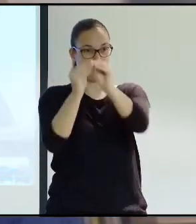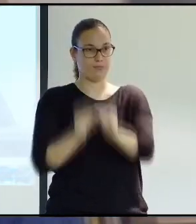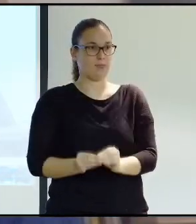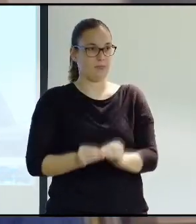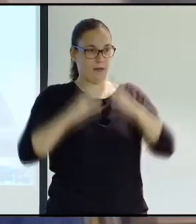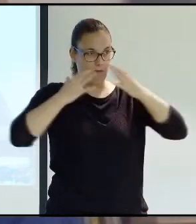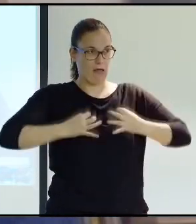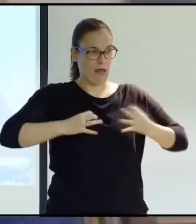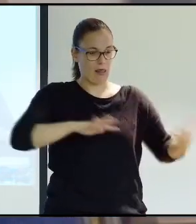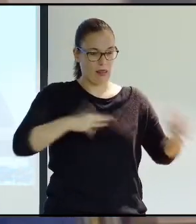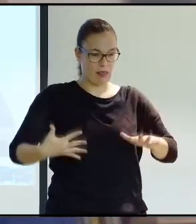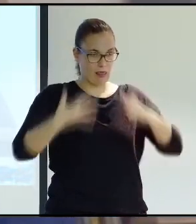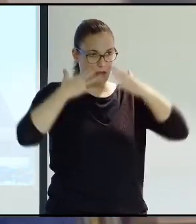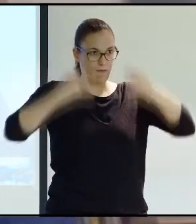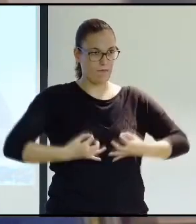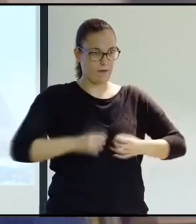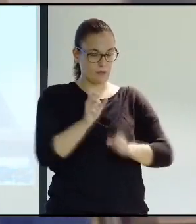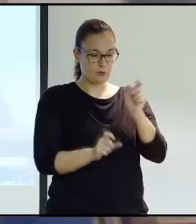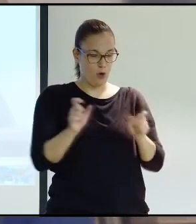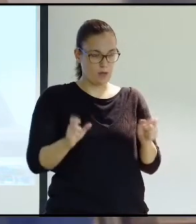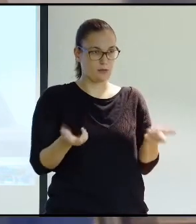the things that are included in the United Nations Convention.